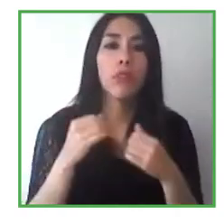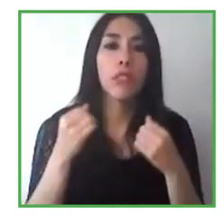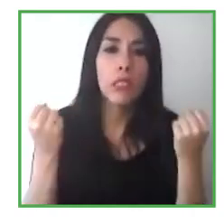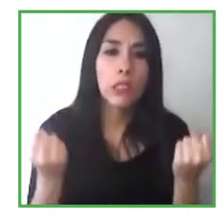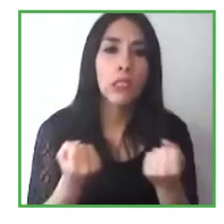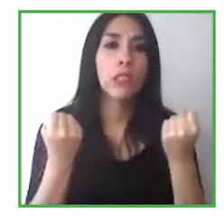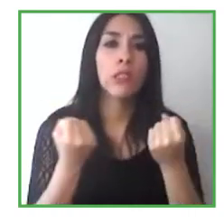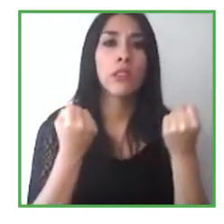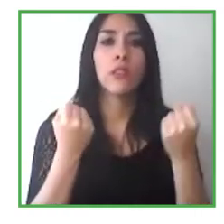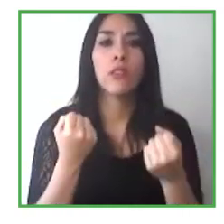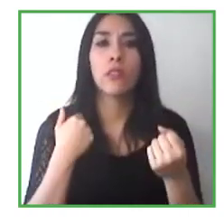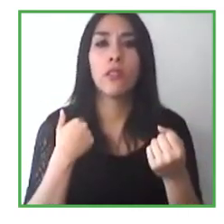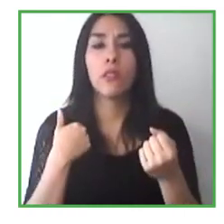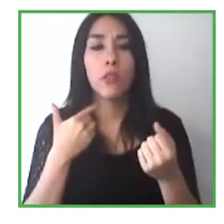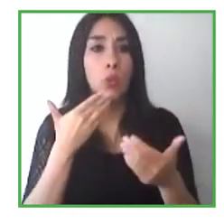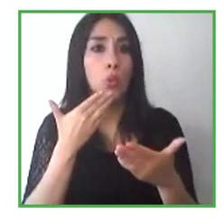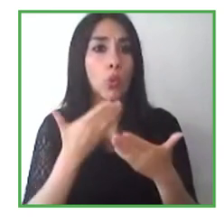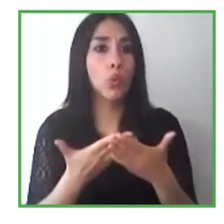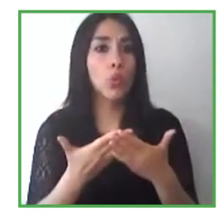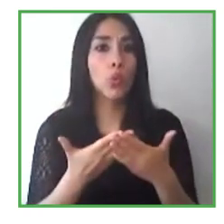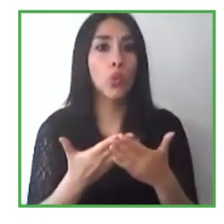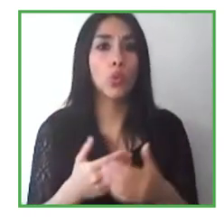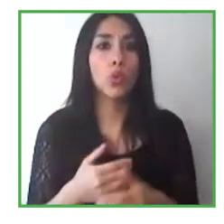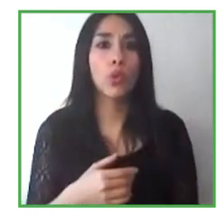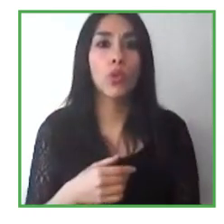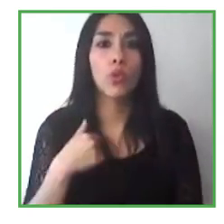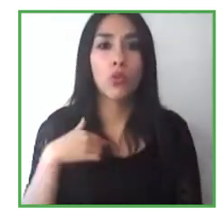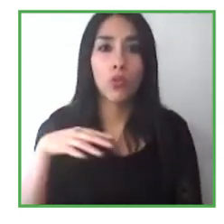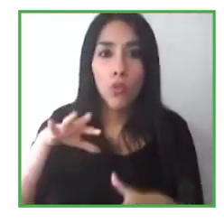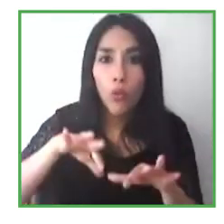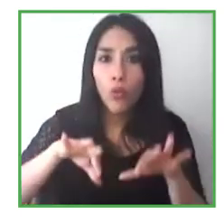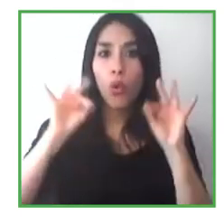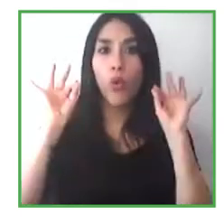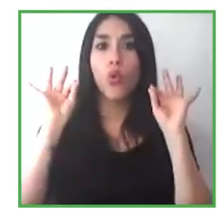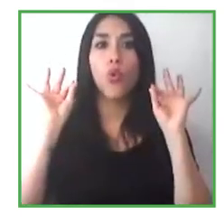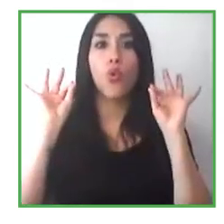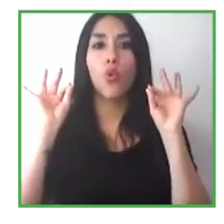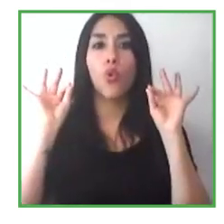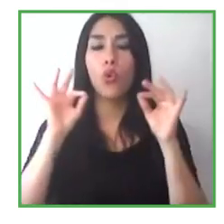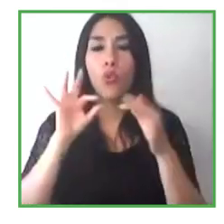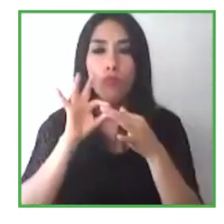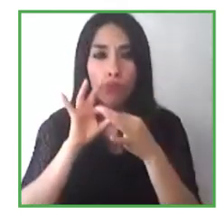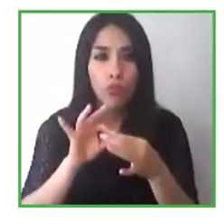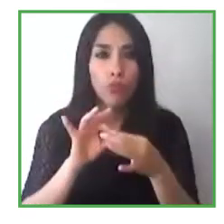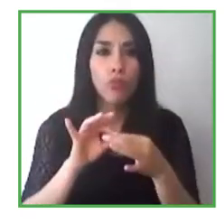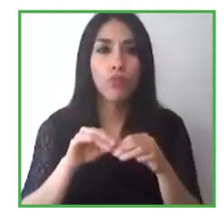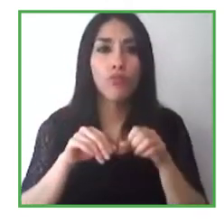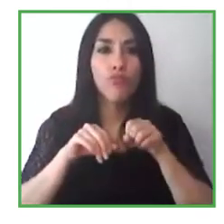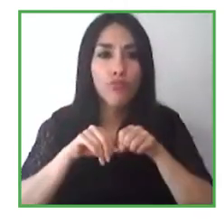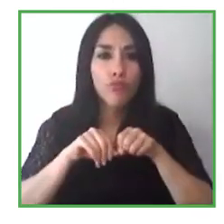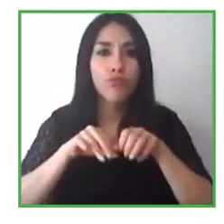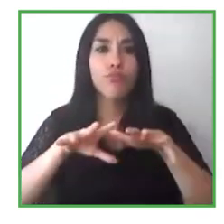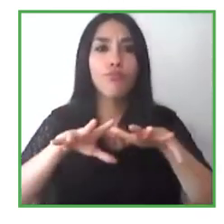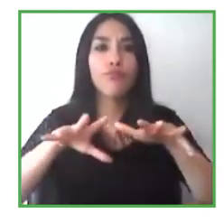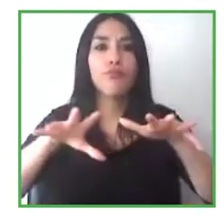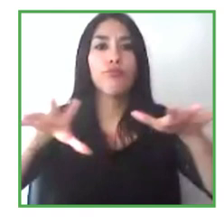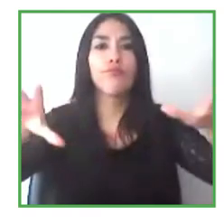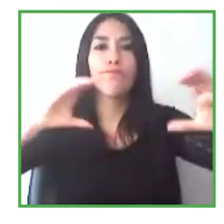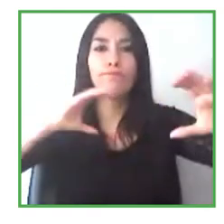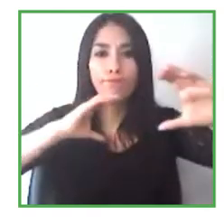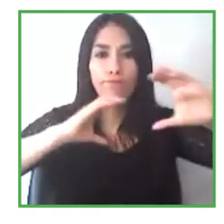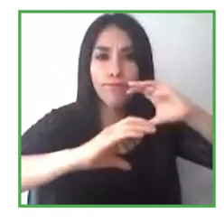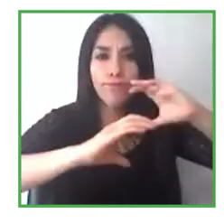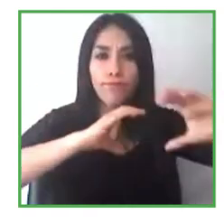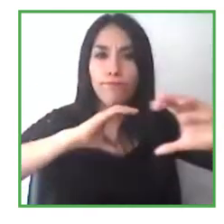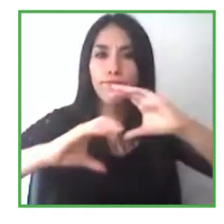we can connect, how much we can communicate, how much we can work, how much we can study through